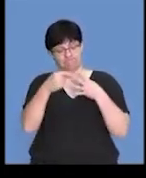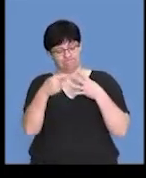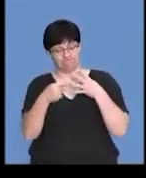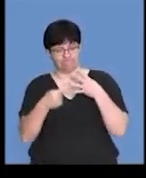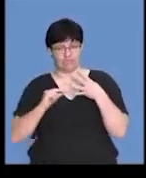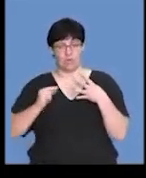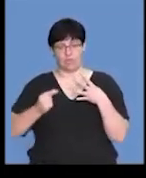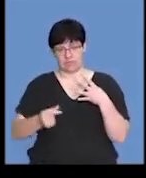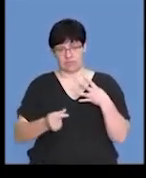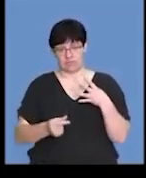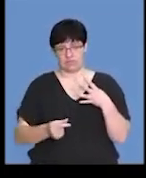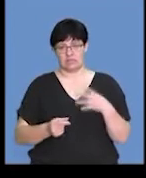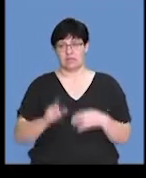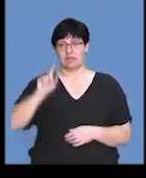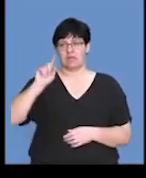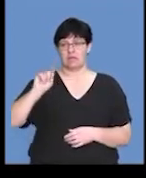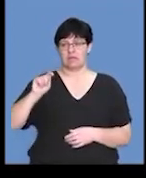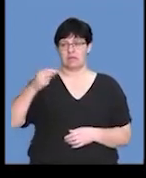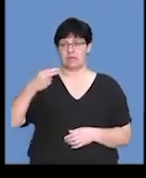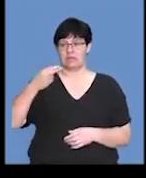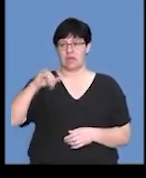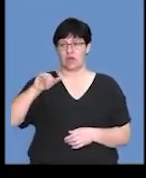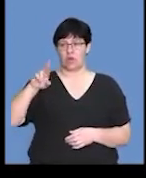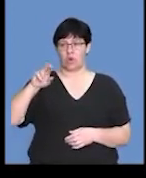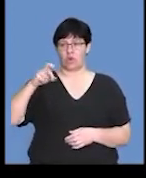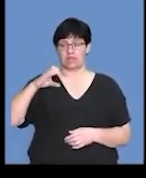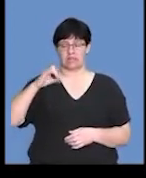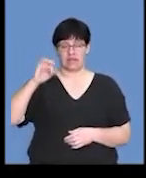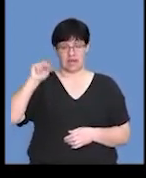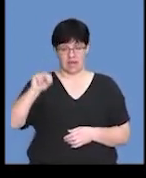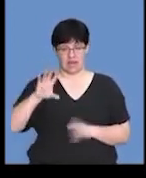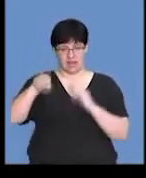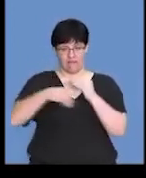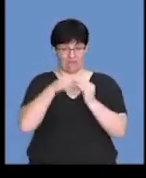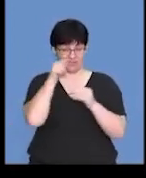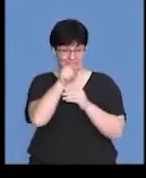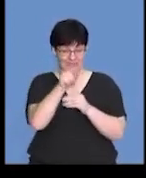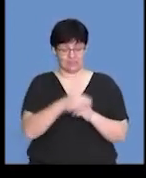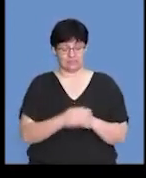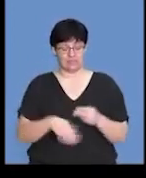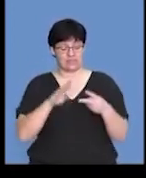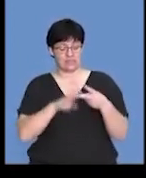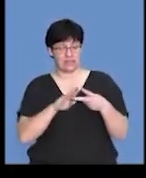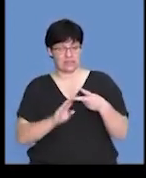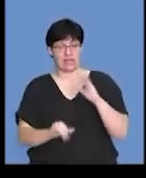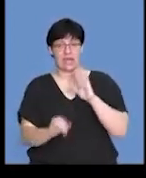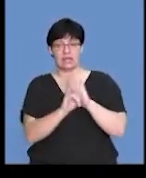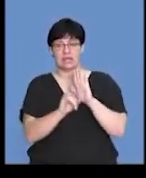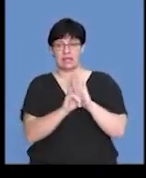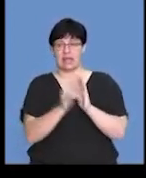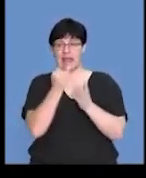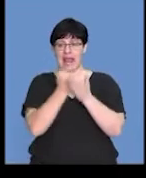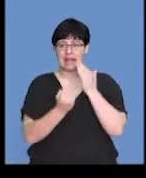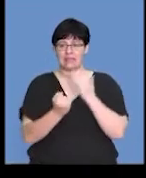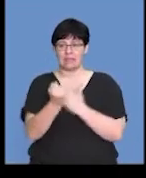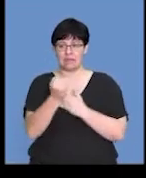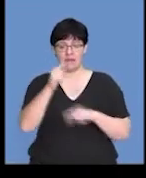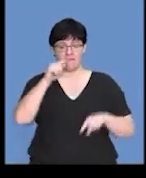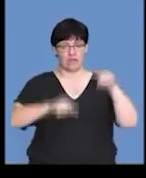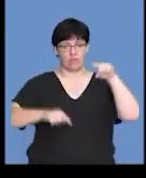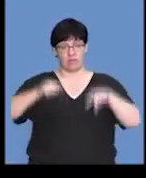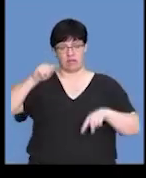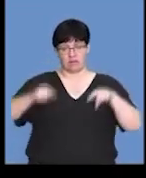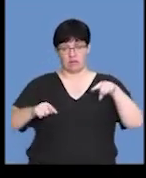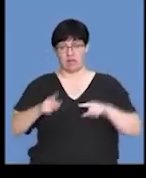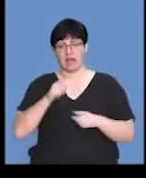of which thyroxin is one of them. Okay. The second question. Identify the independent variable